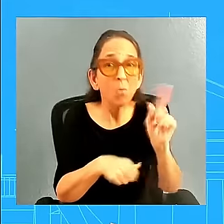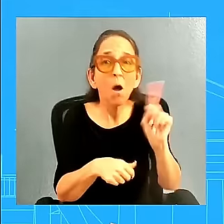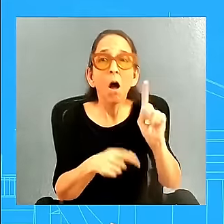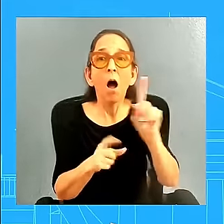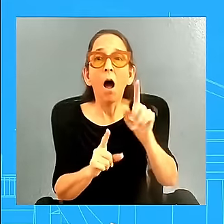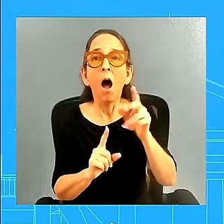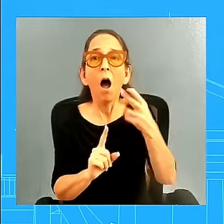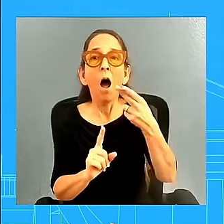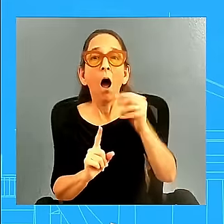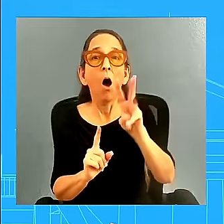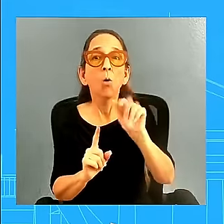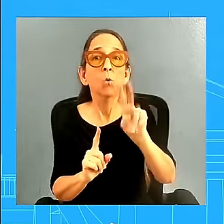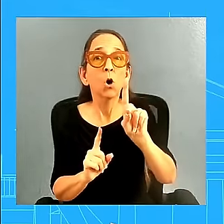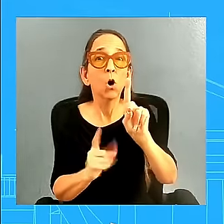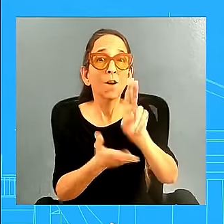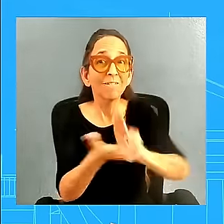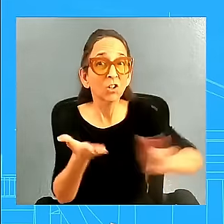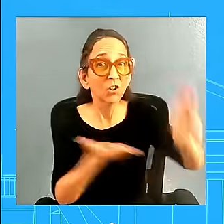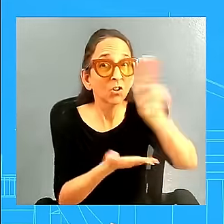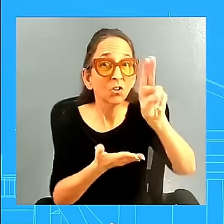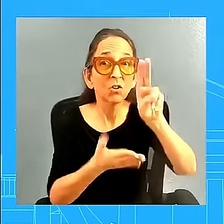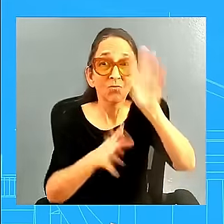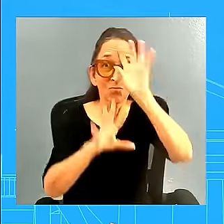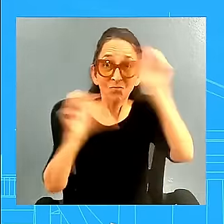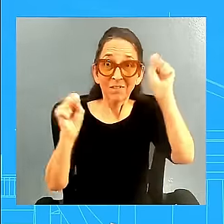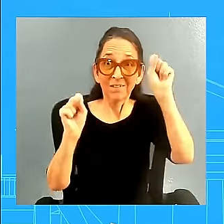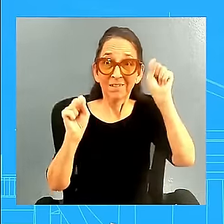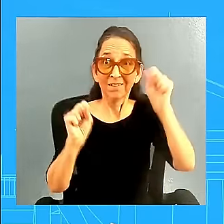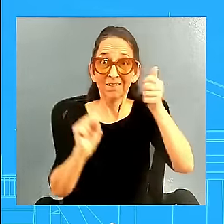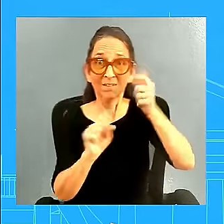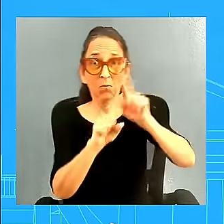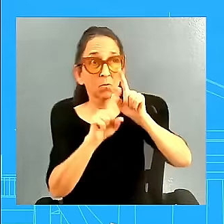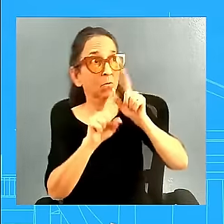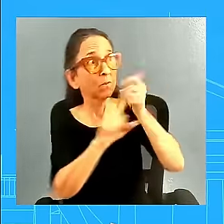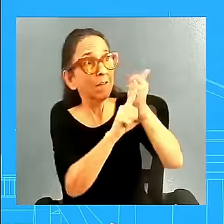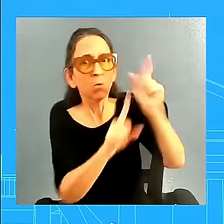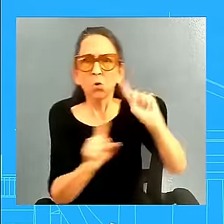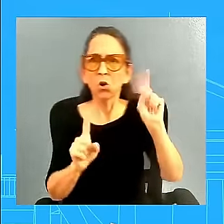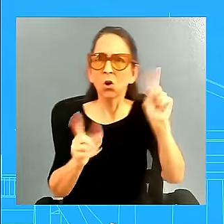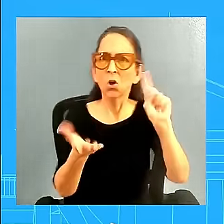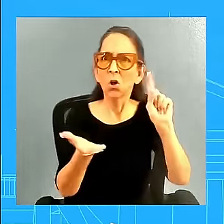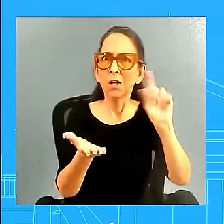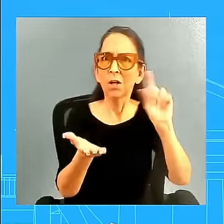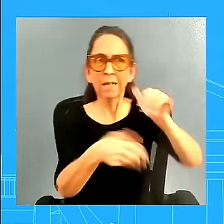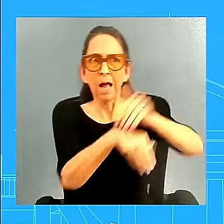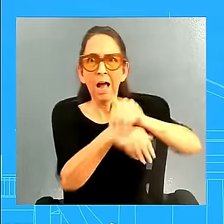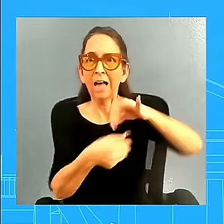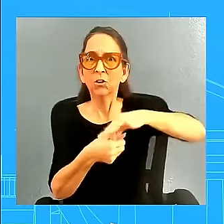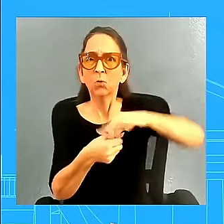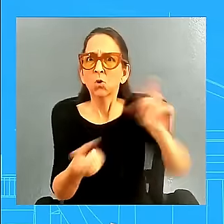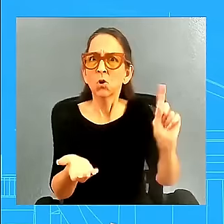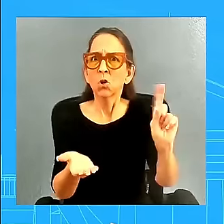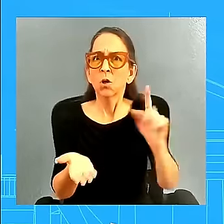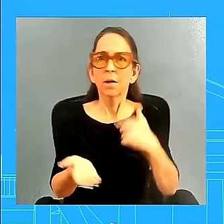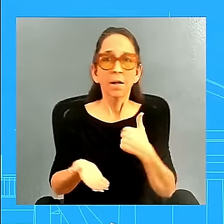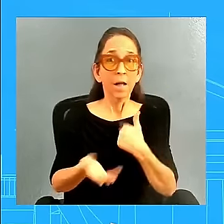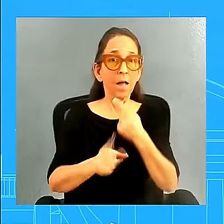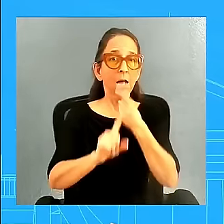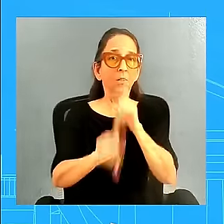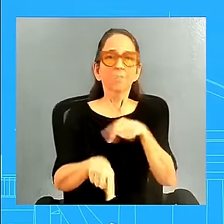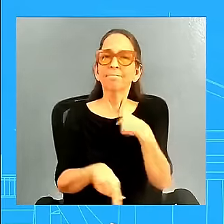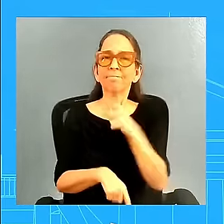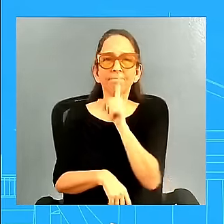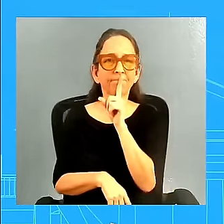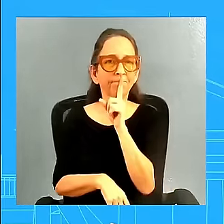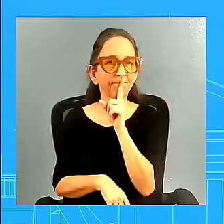as you all know, we certainly will share that with all of you. I will say is that the president is certainly looking forward to